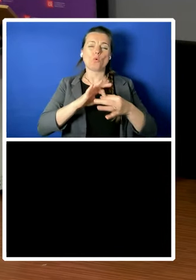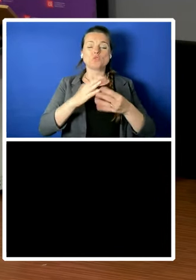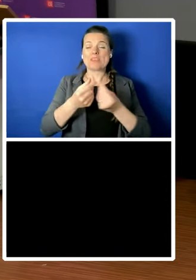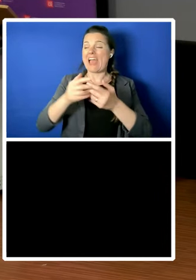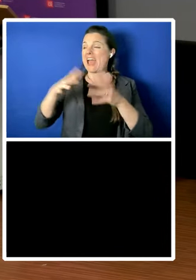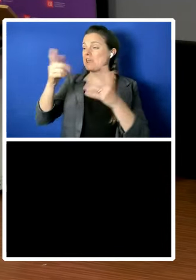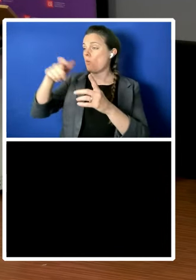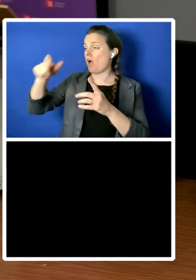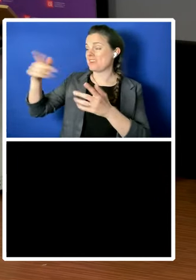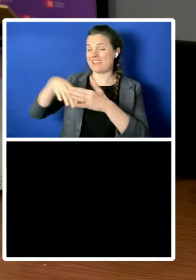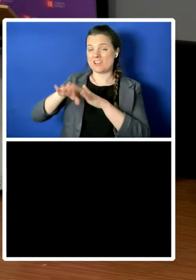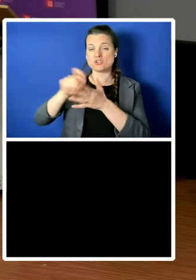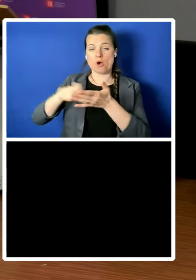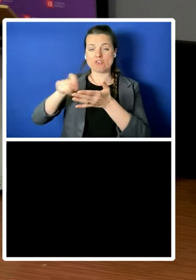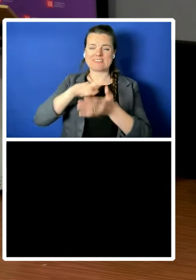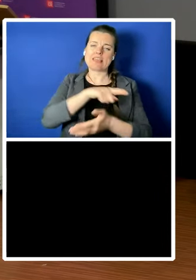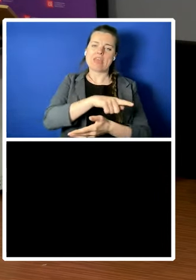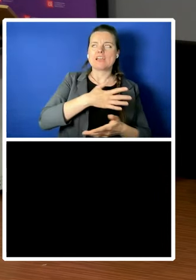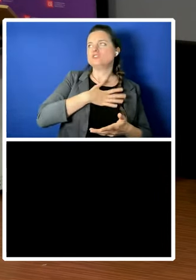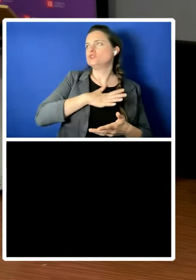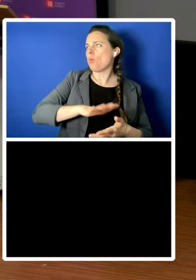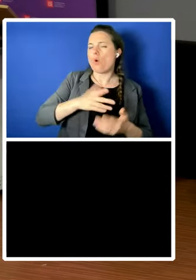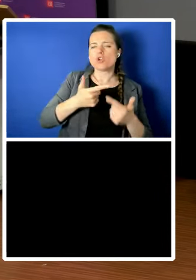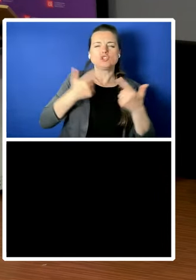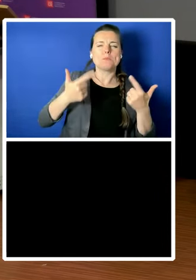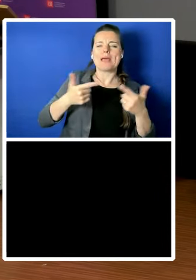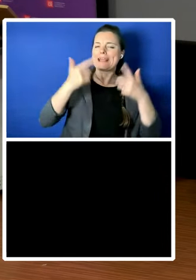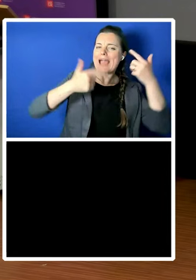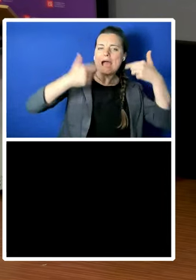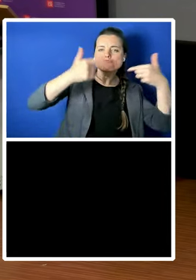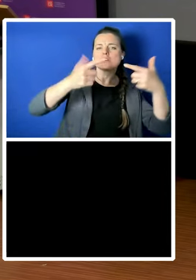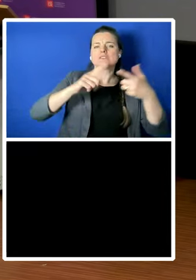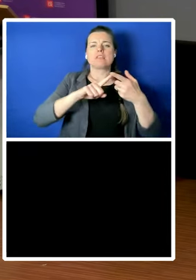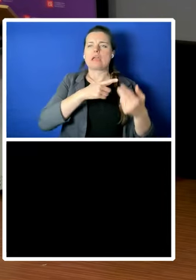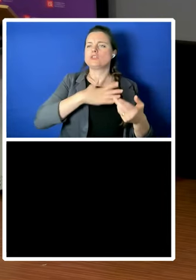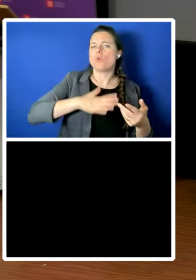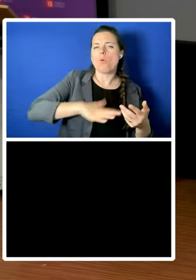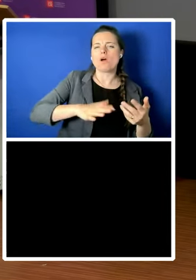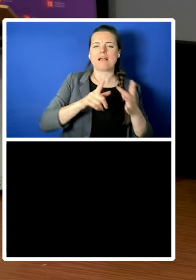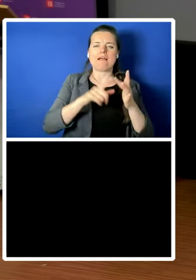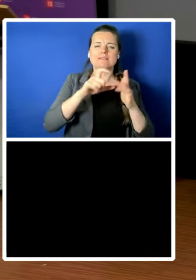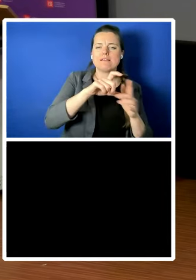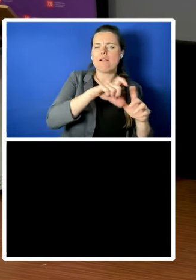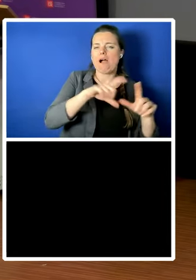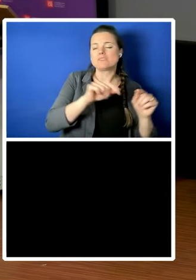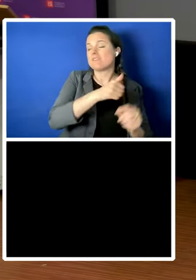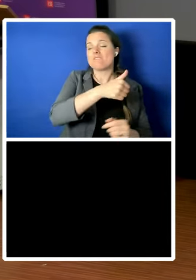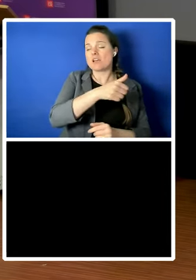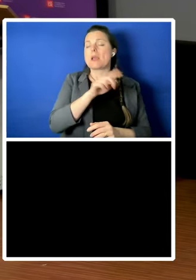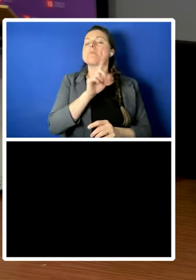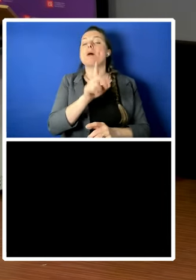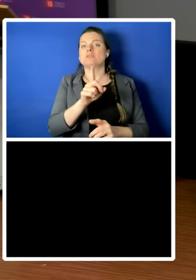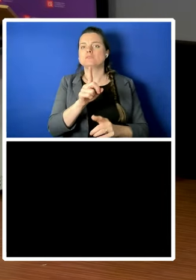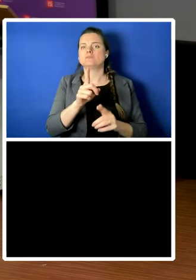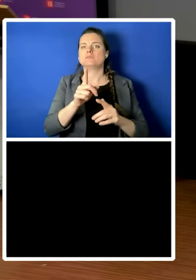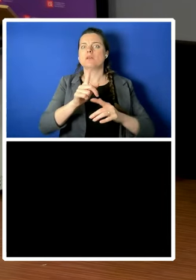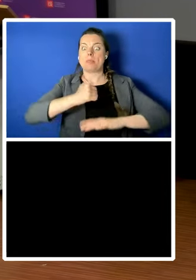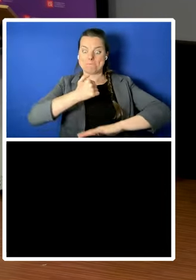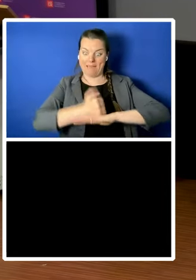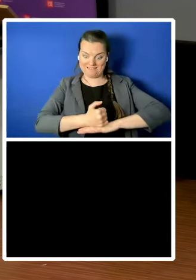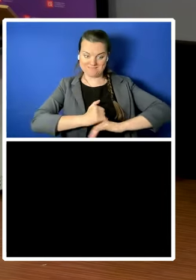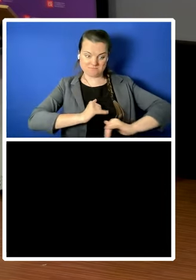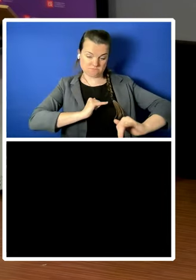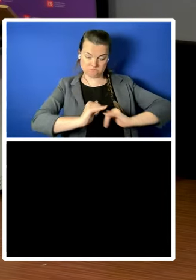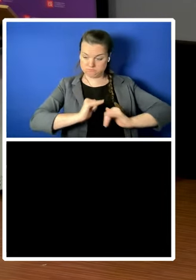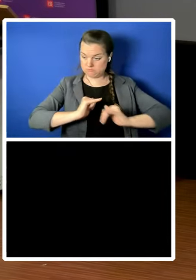the the the dividing line is equal treatment because some of those people will you know they don't like